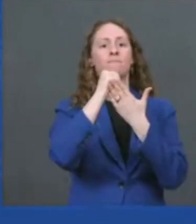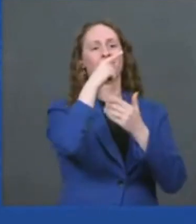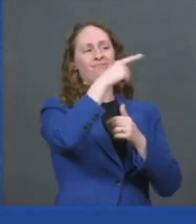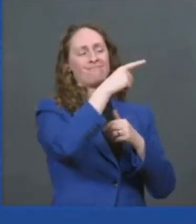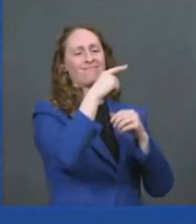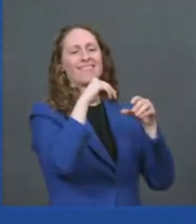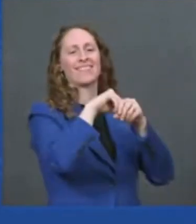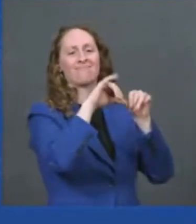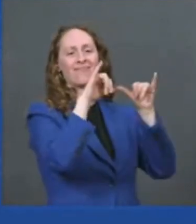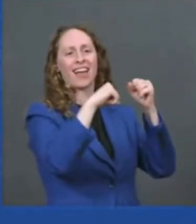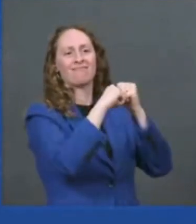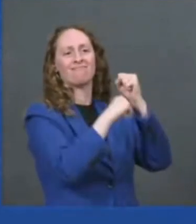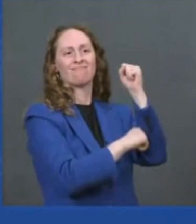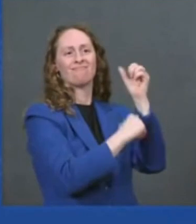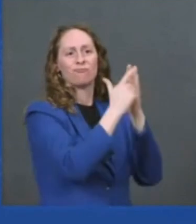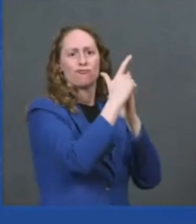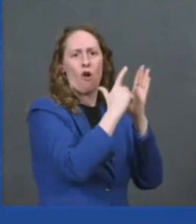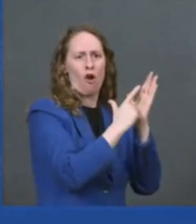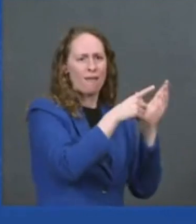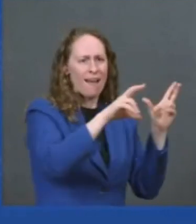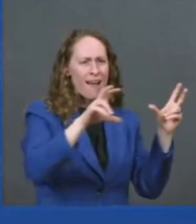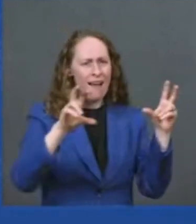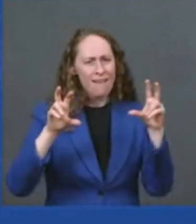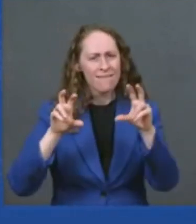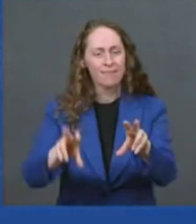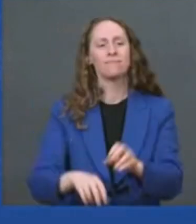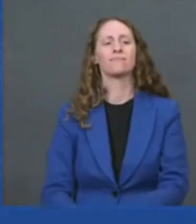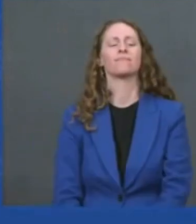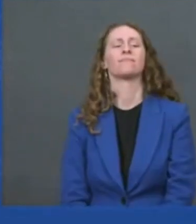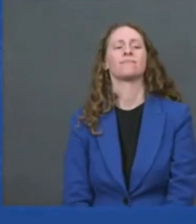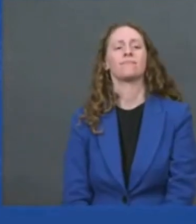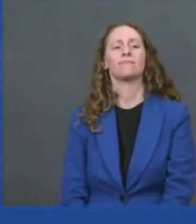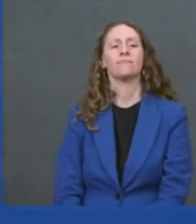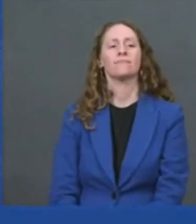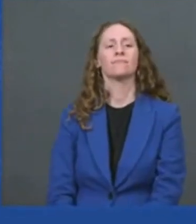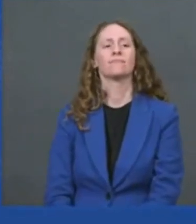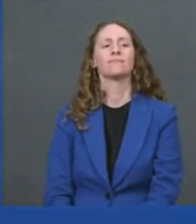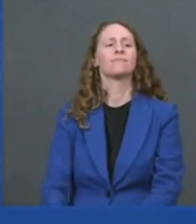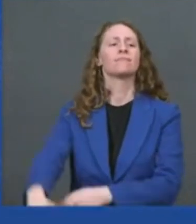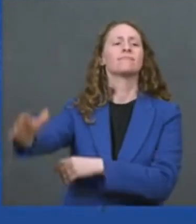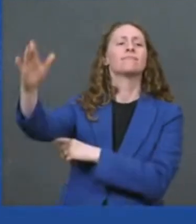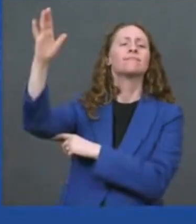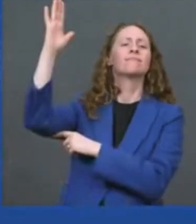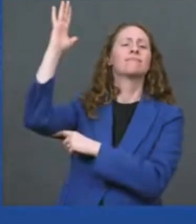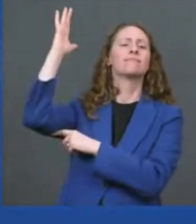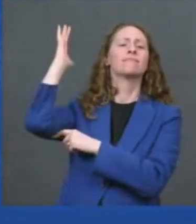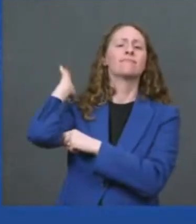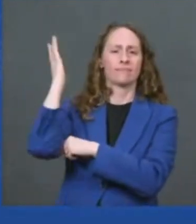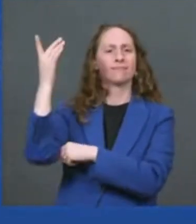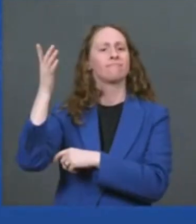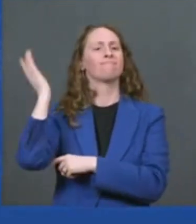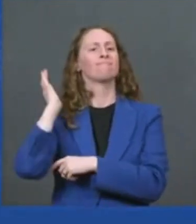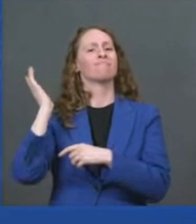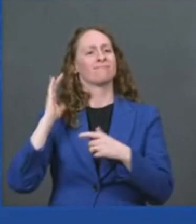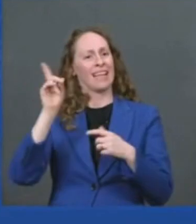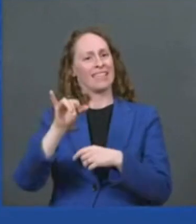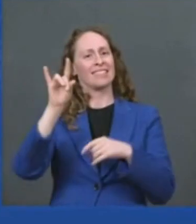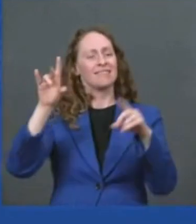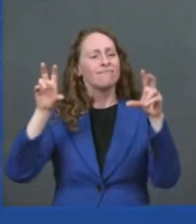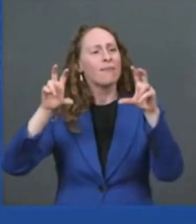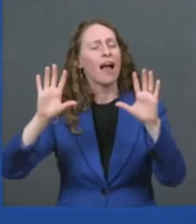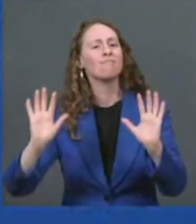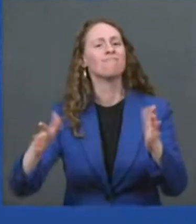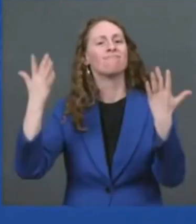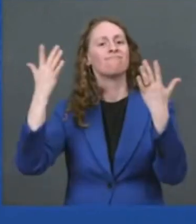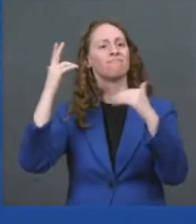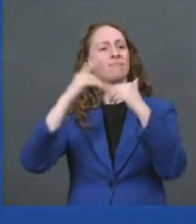system this administration's forward-thinking vision to electrify that system is going to help american families it decouples the cost